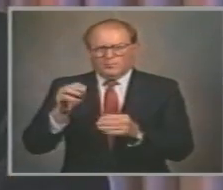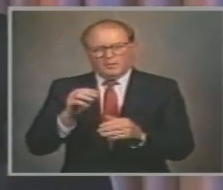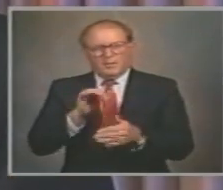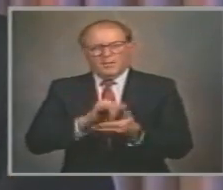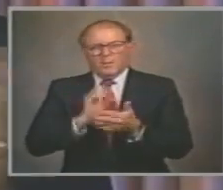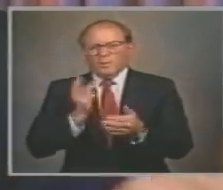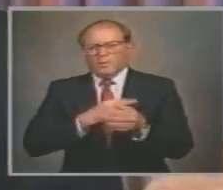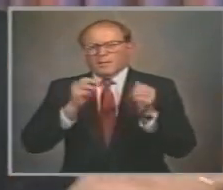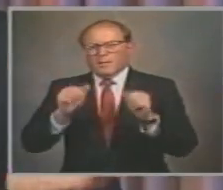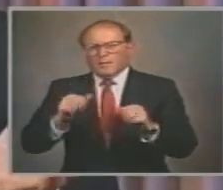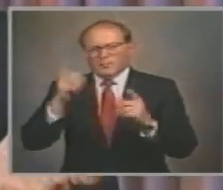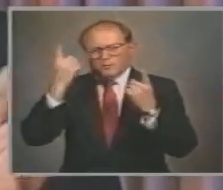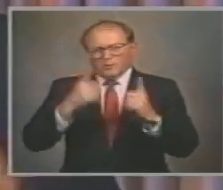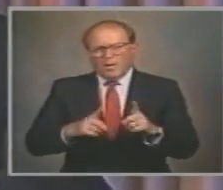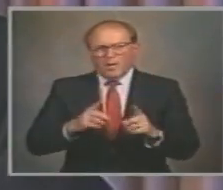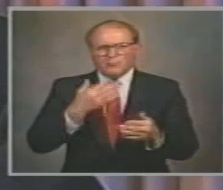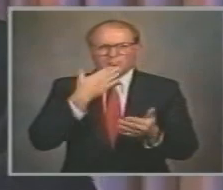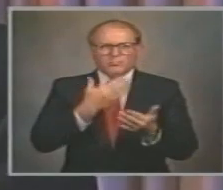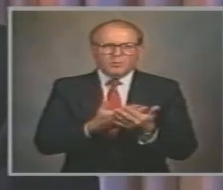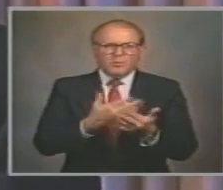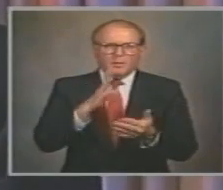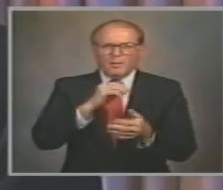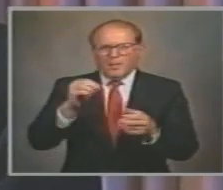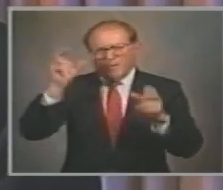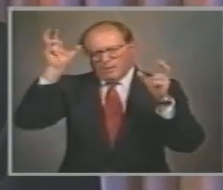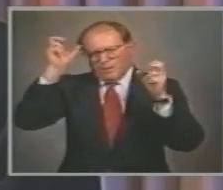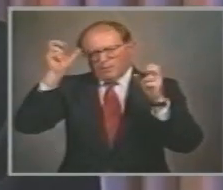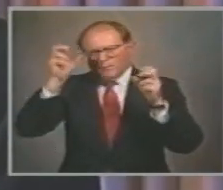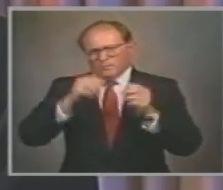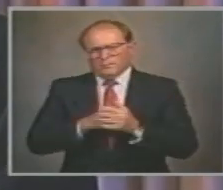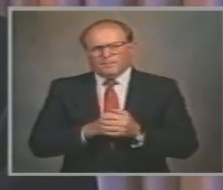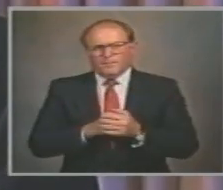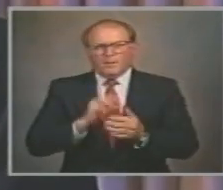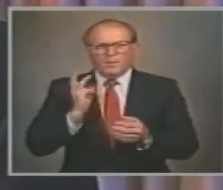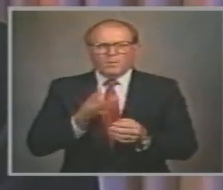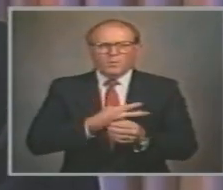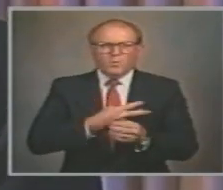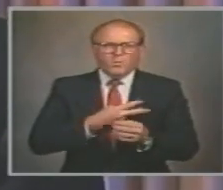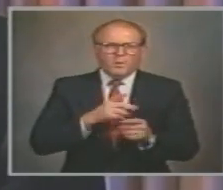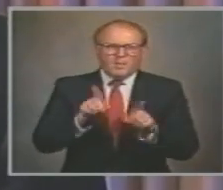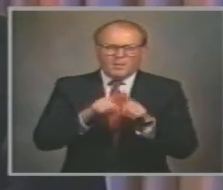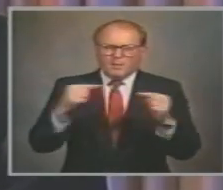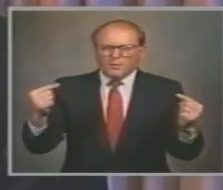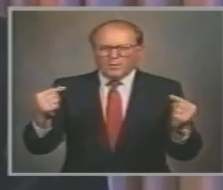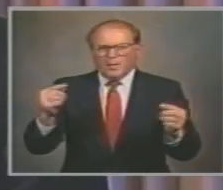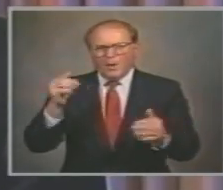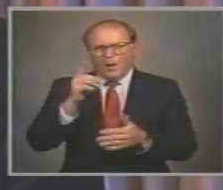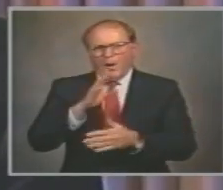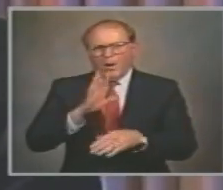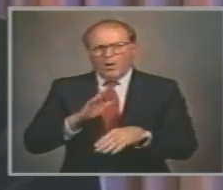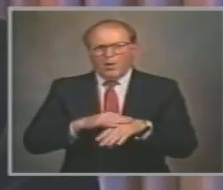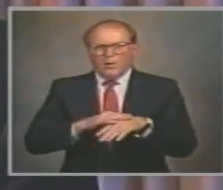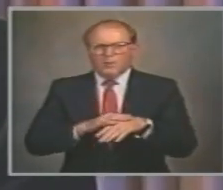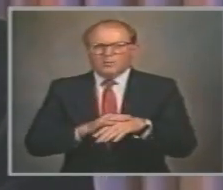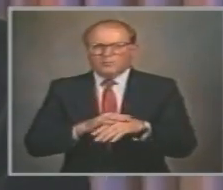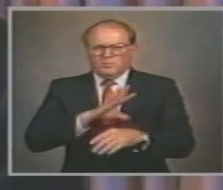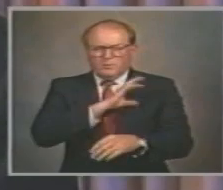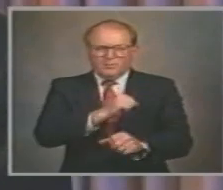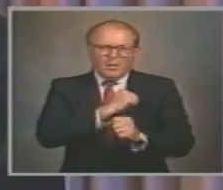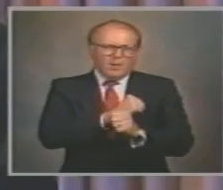and evil Acceptable and unacceptable Behavior We are disagreed On the authority for it